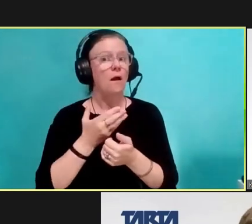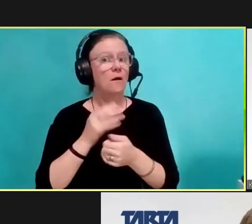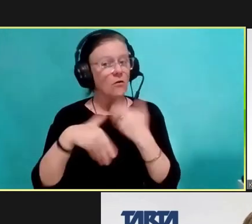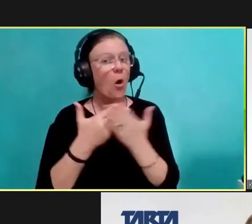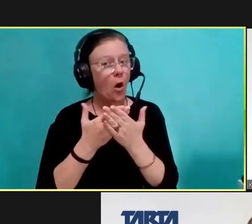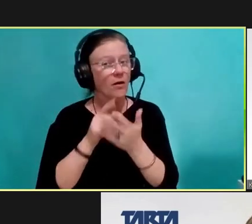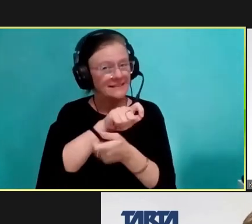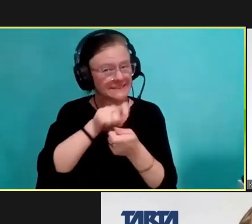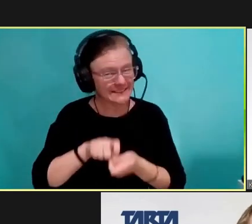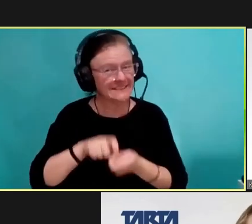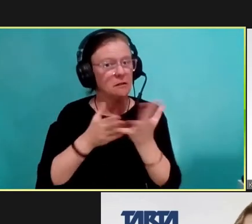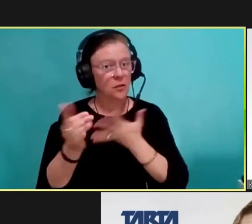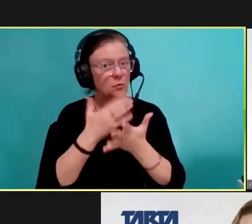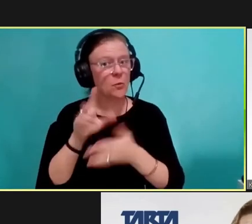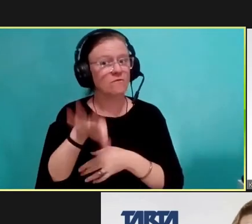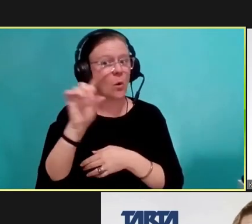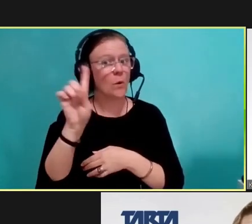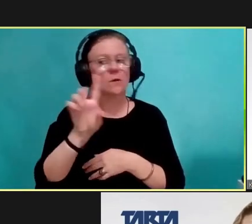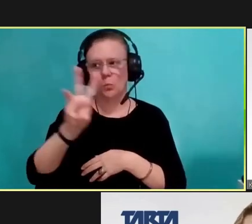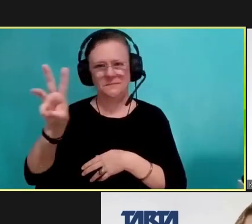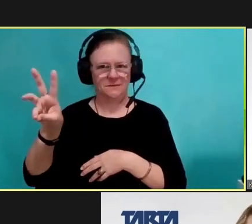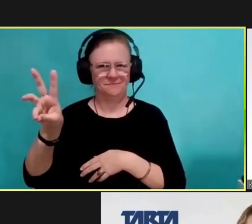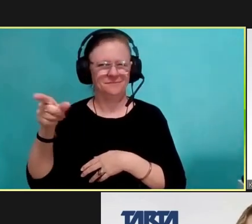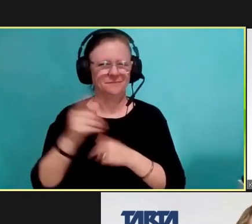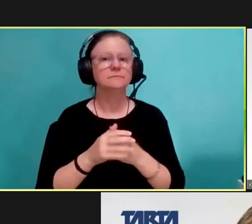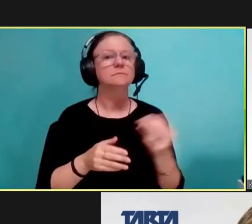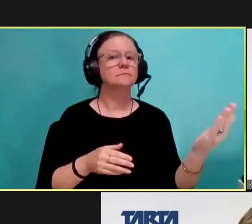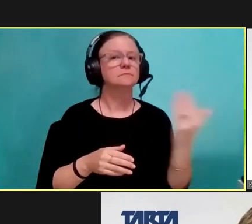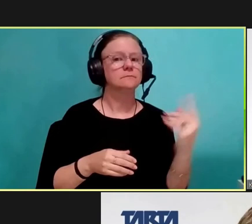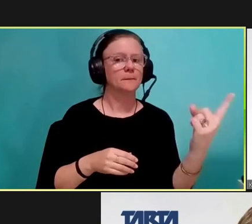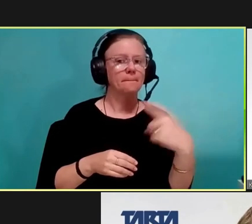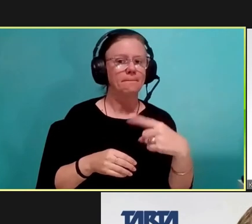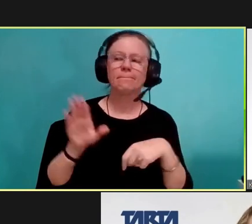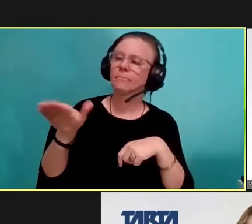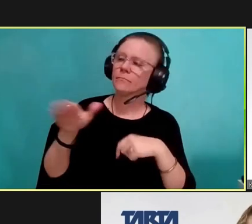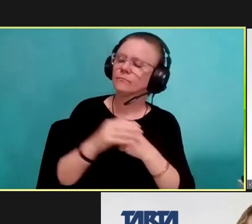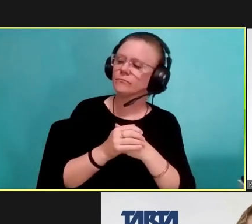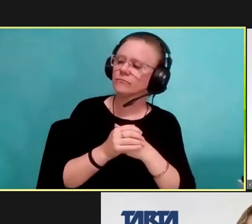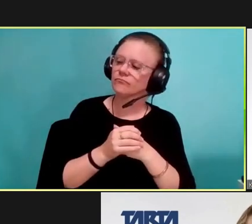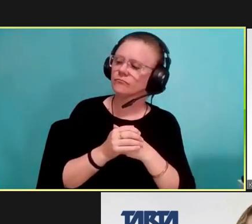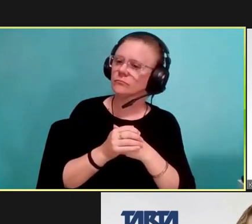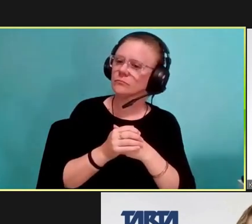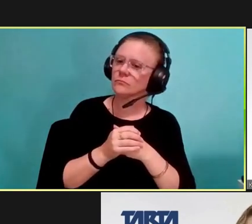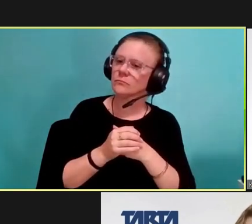webpage. Crystal Excellent. We have another question asking, compared to other Ohio transit